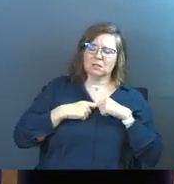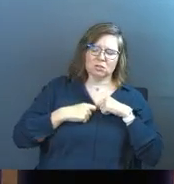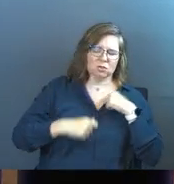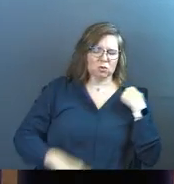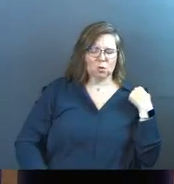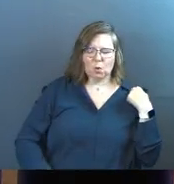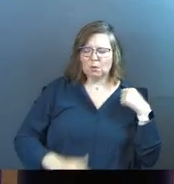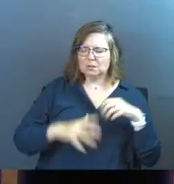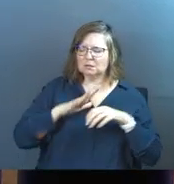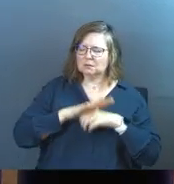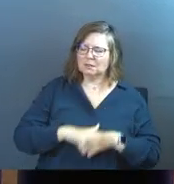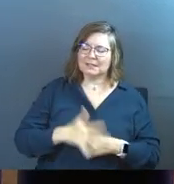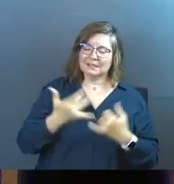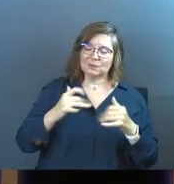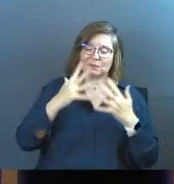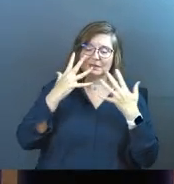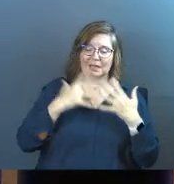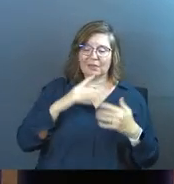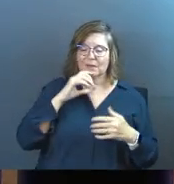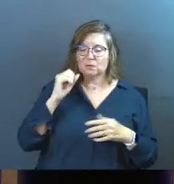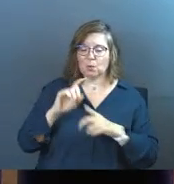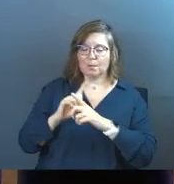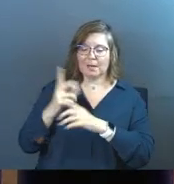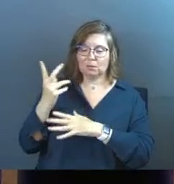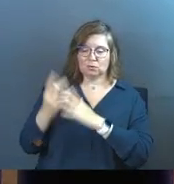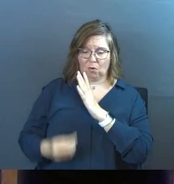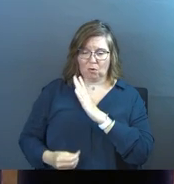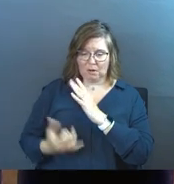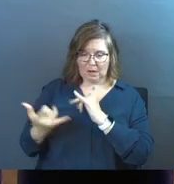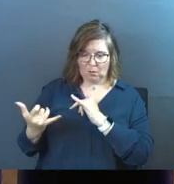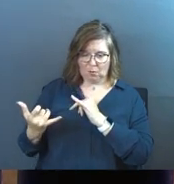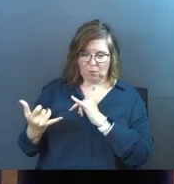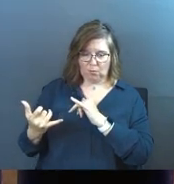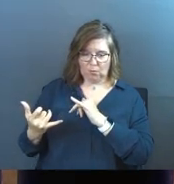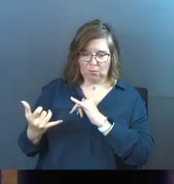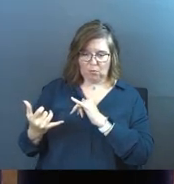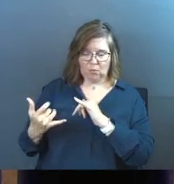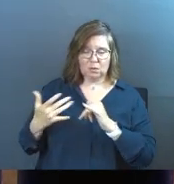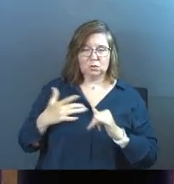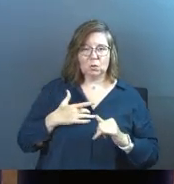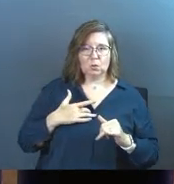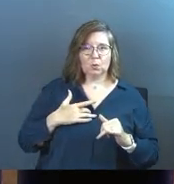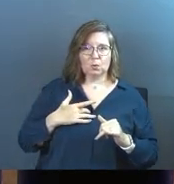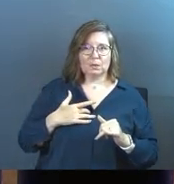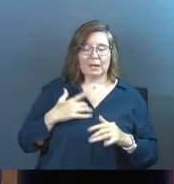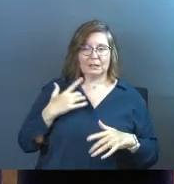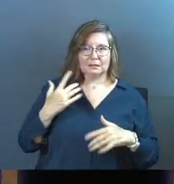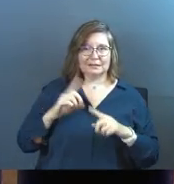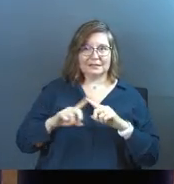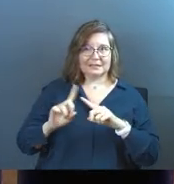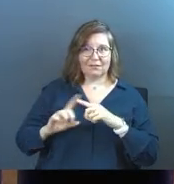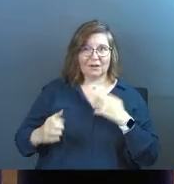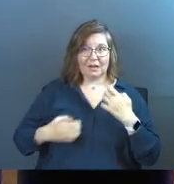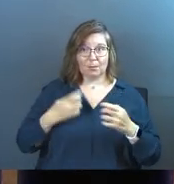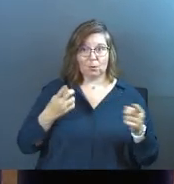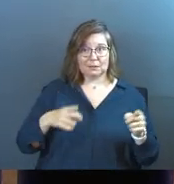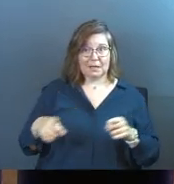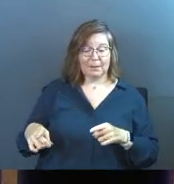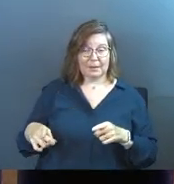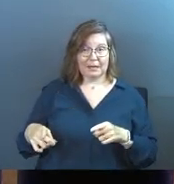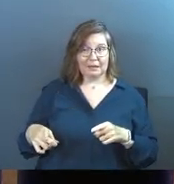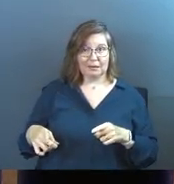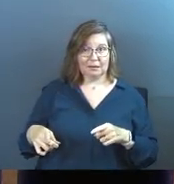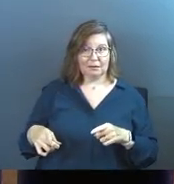clothes in distress because he was still sad that his old mentor was no longer with him. So he's got a cocktail of emotions. Make sense, everybody?